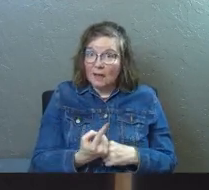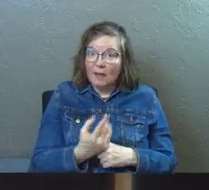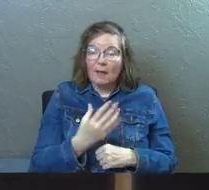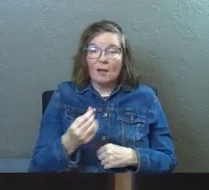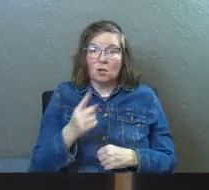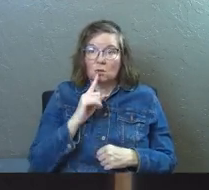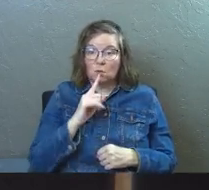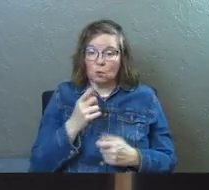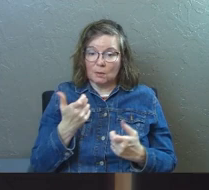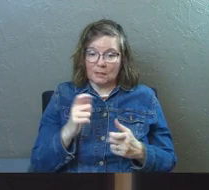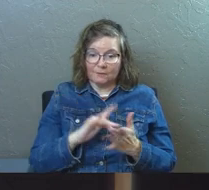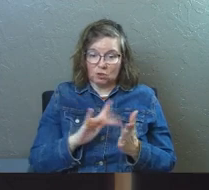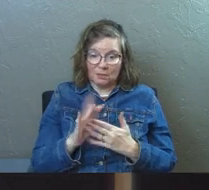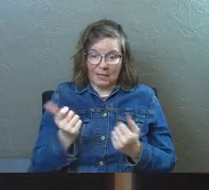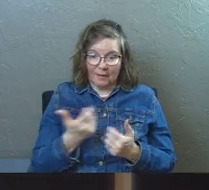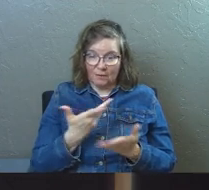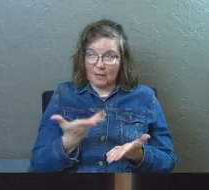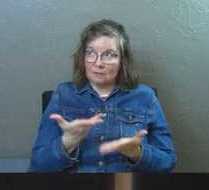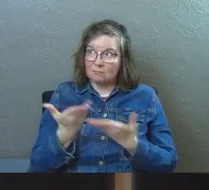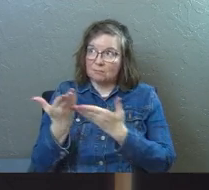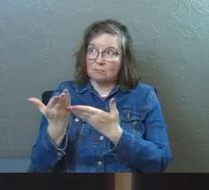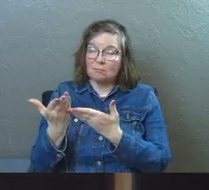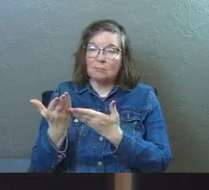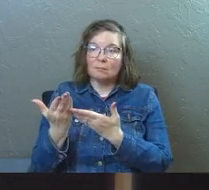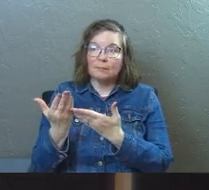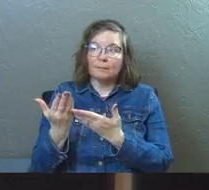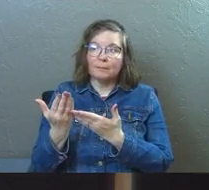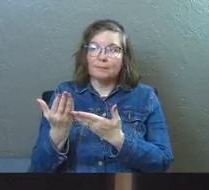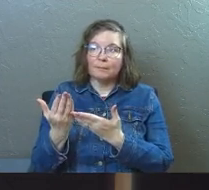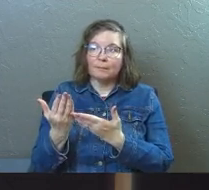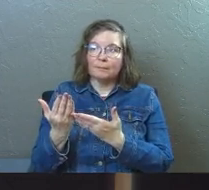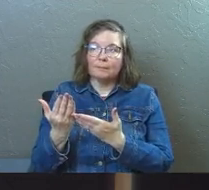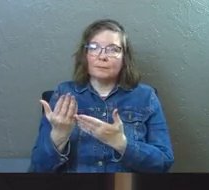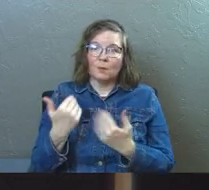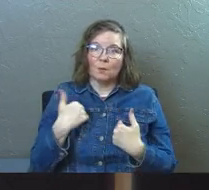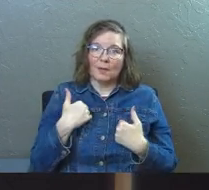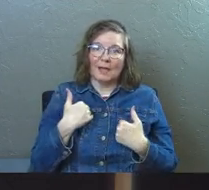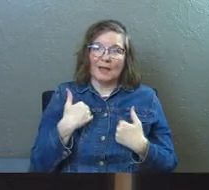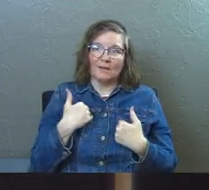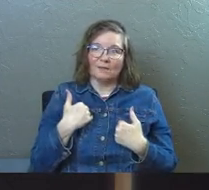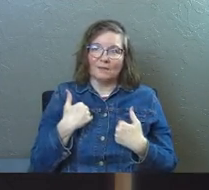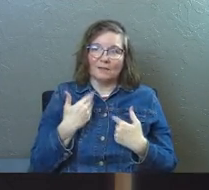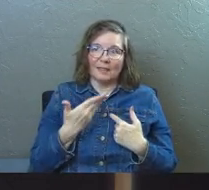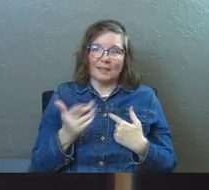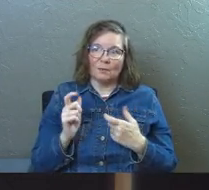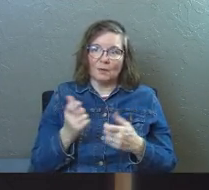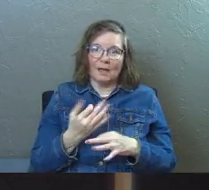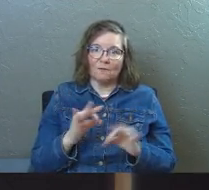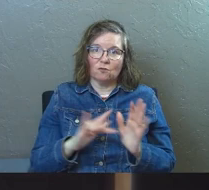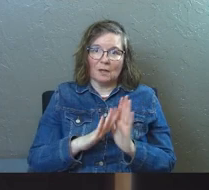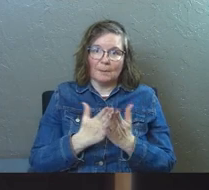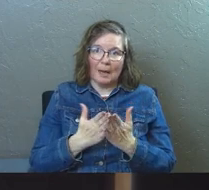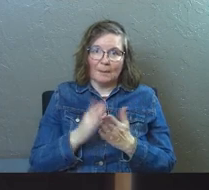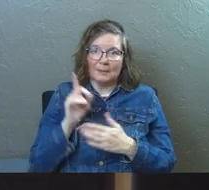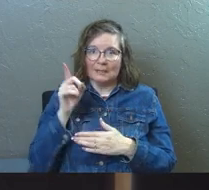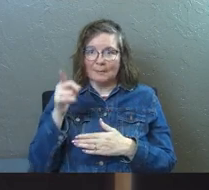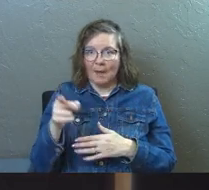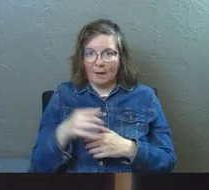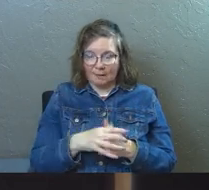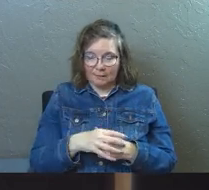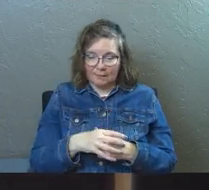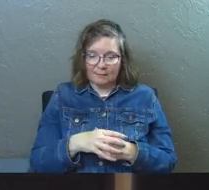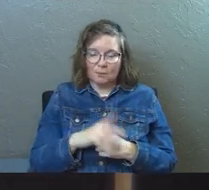and you are going to give Jesus everything, we've got a tiny thing to give you. We've got free Bibles in the back,